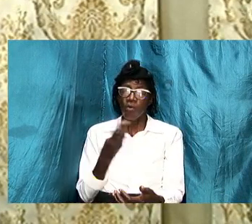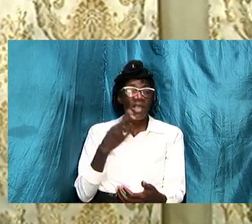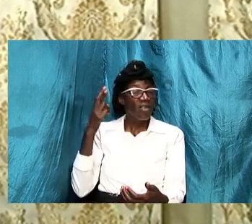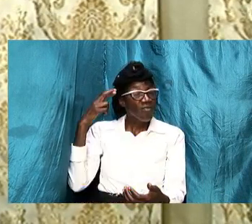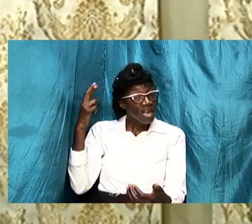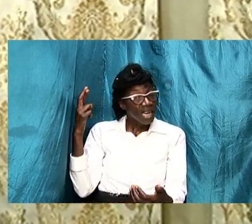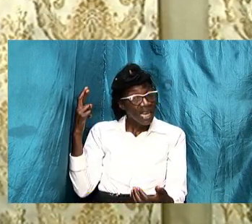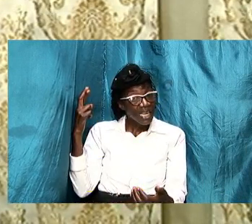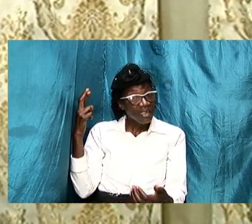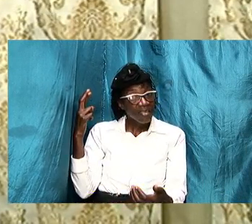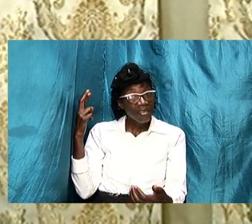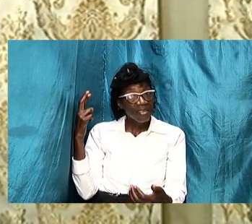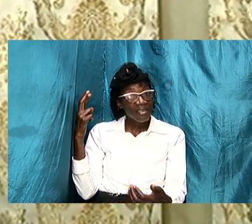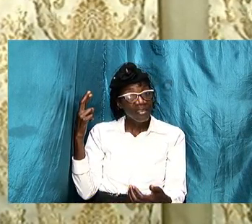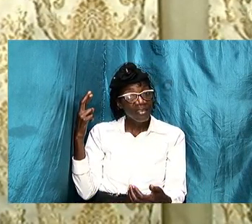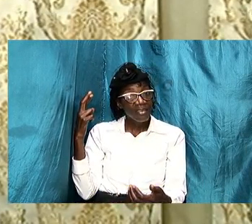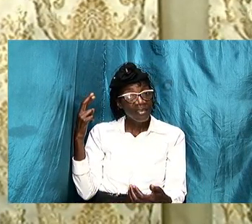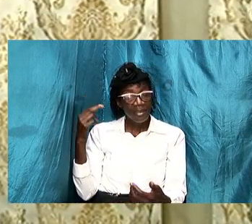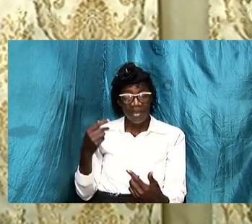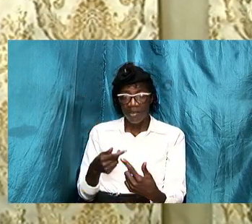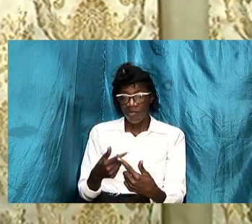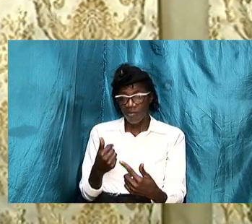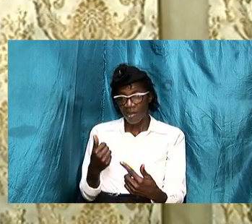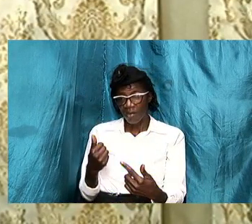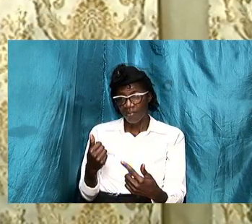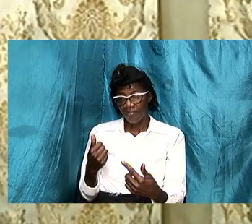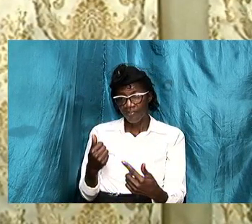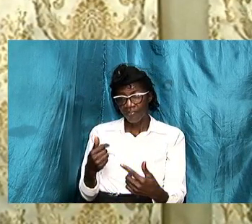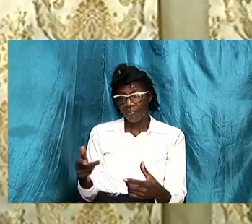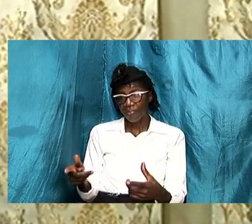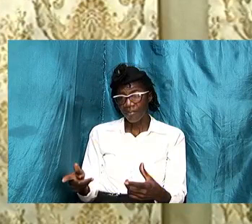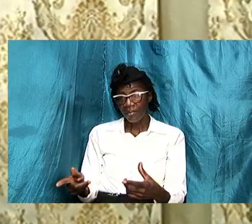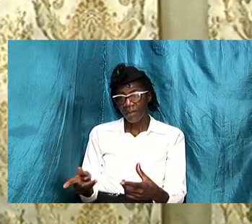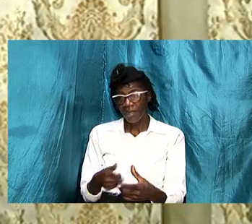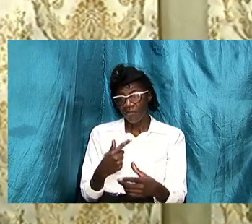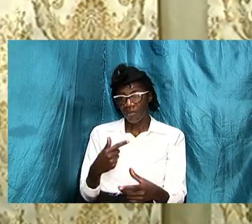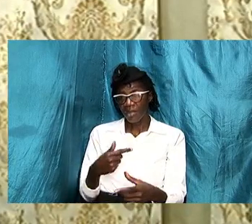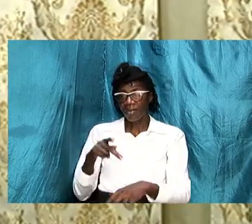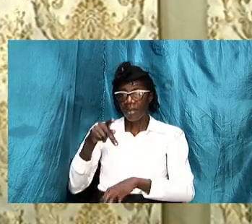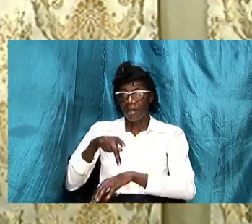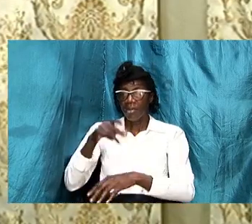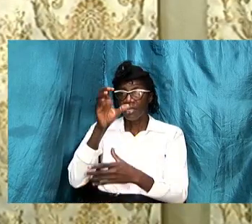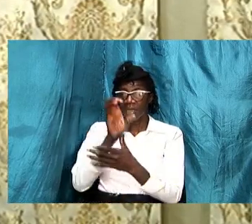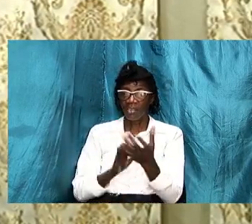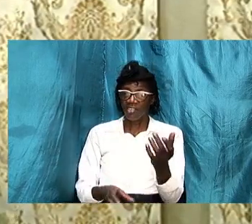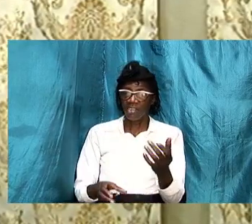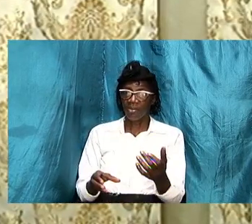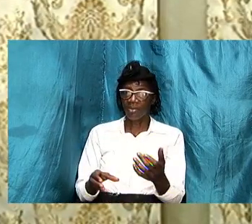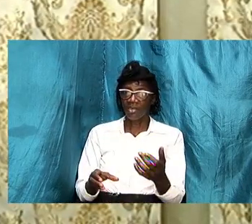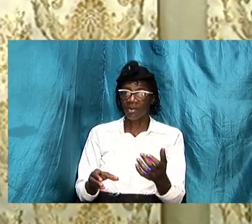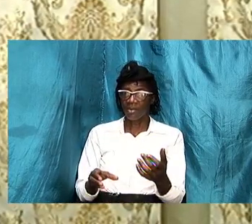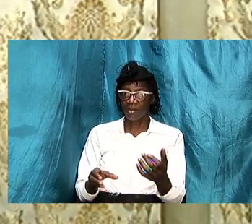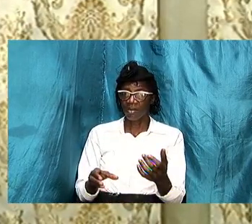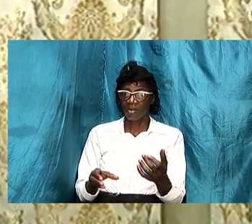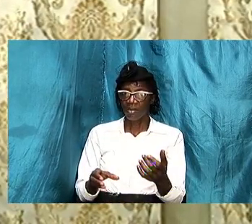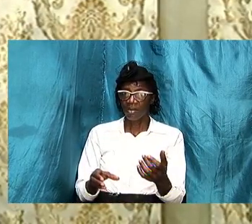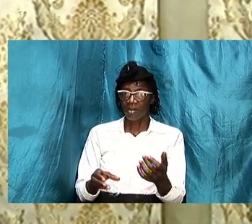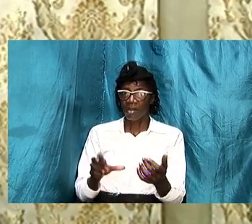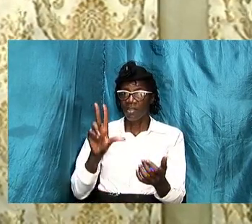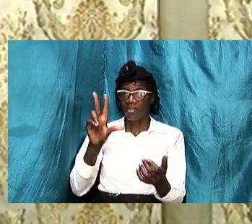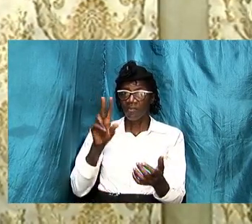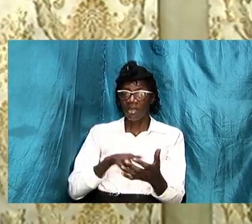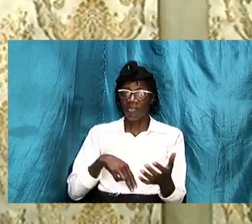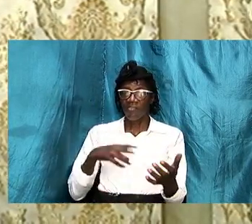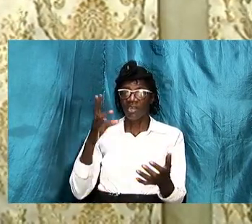uh we first theta chapter 3 and verse 7 and i'm not turning to it i